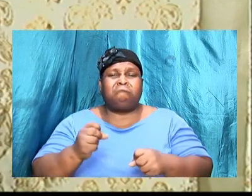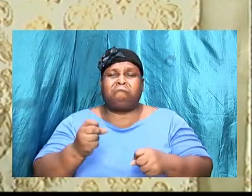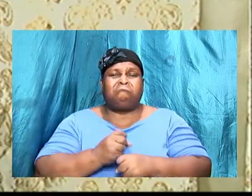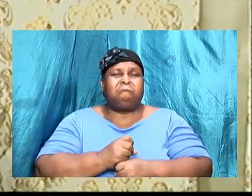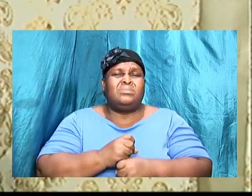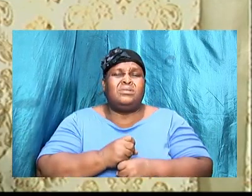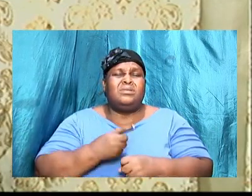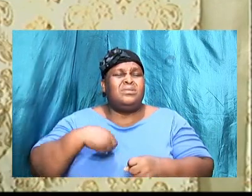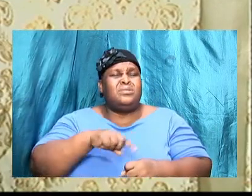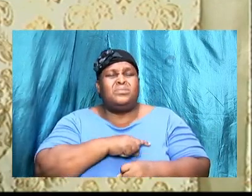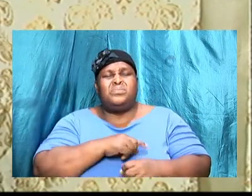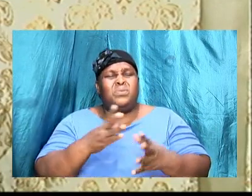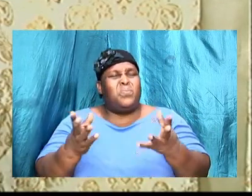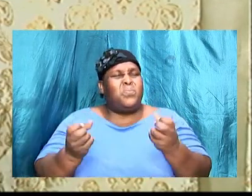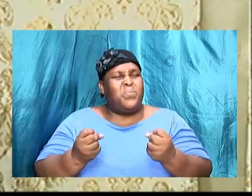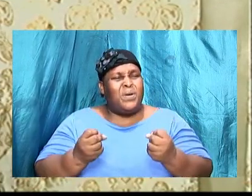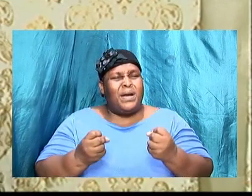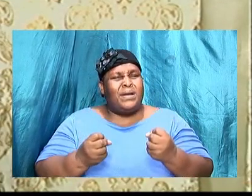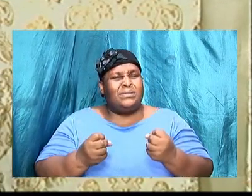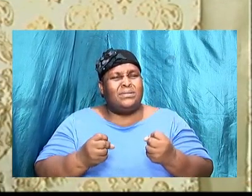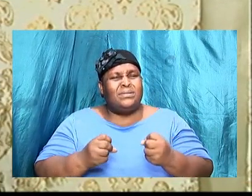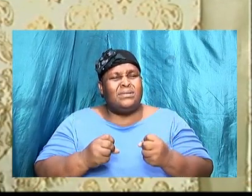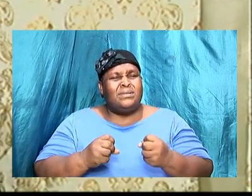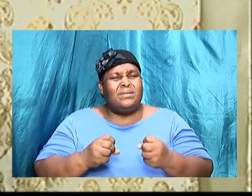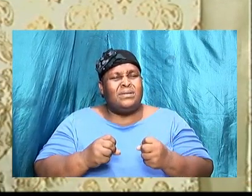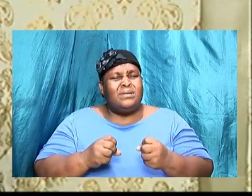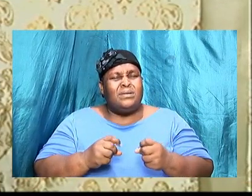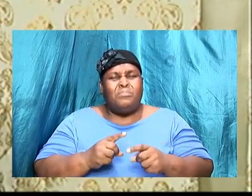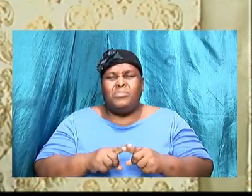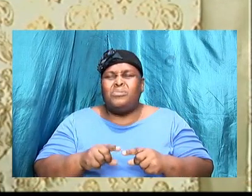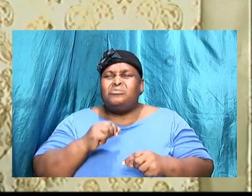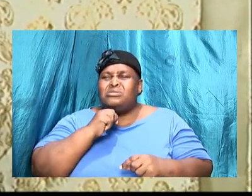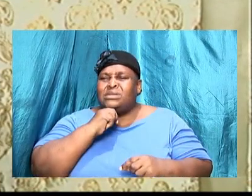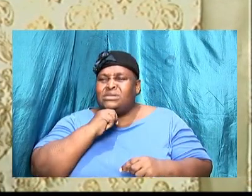but we must not get too caught up with the thing.